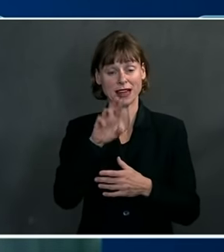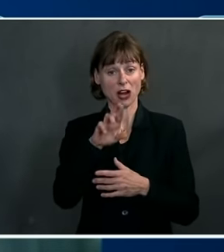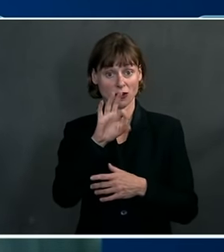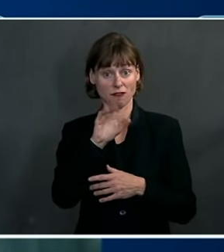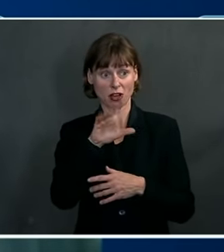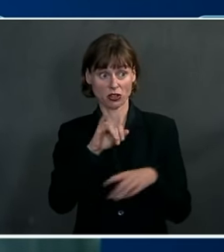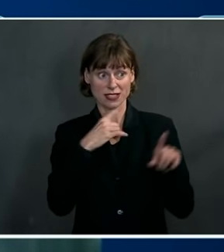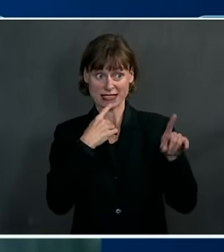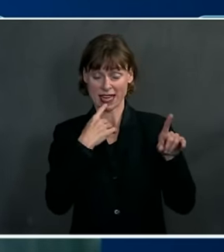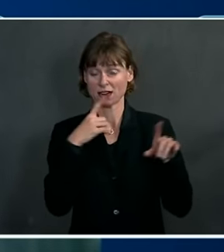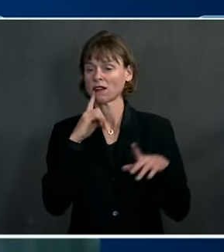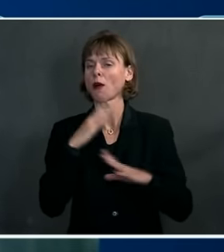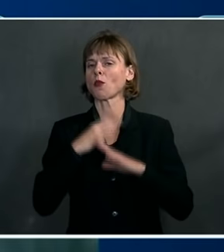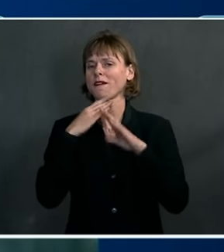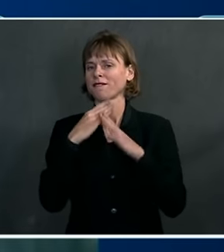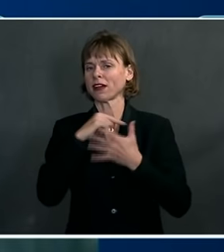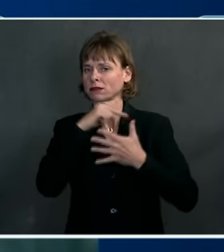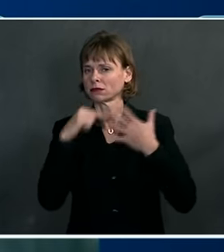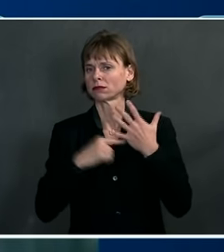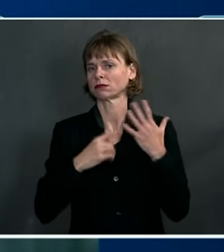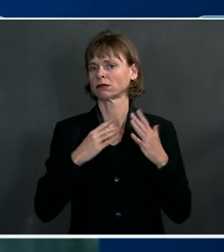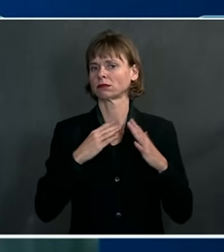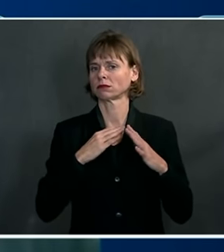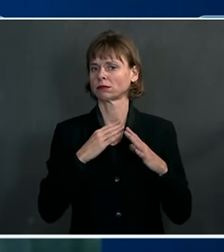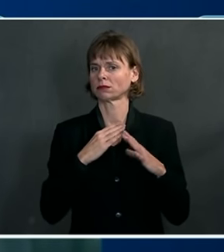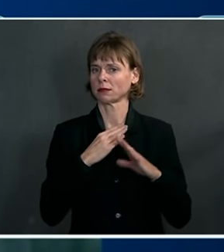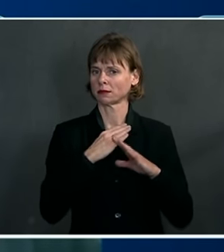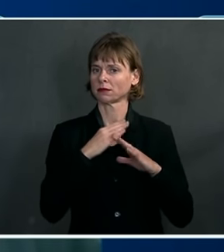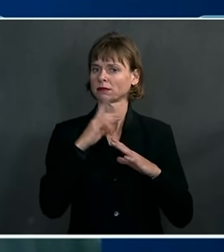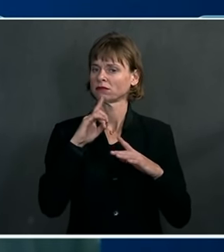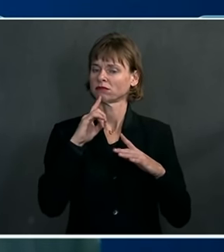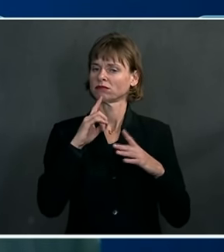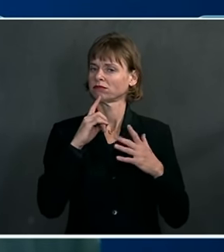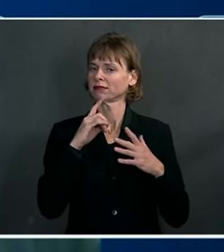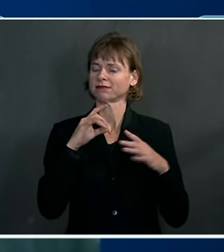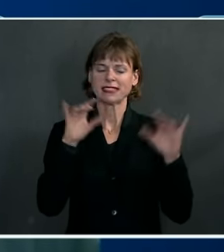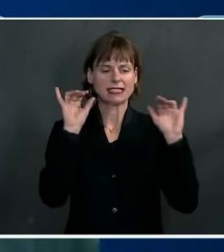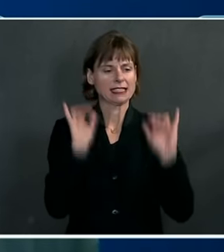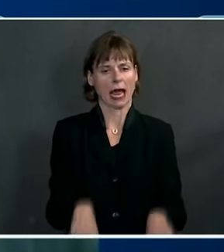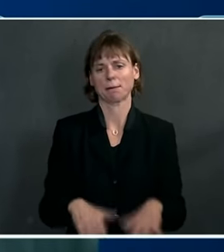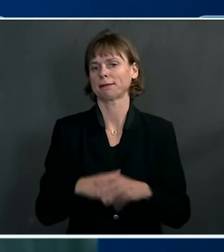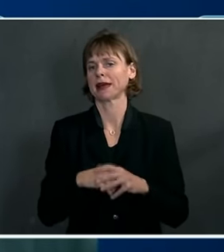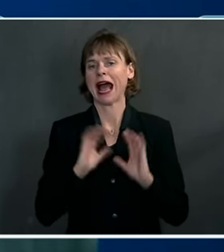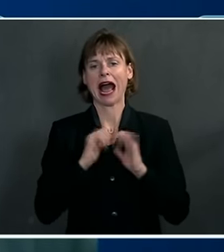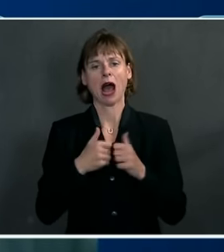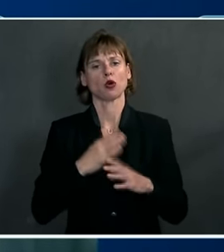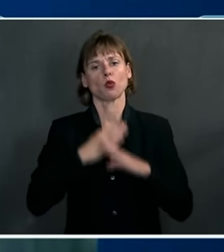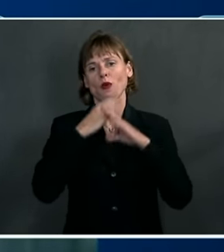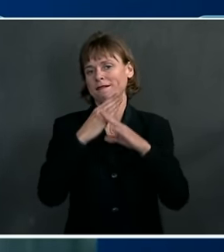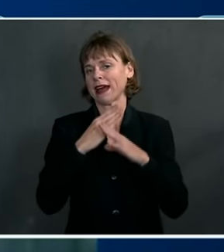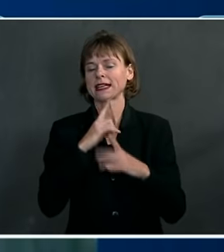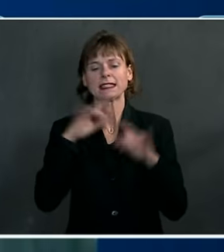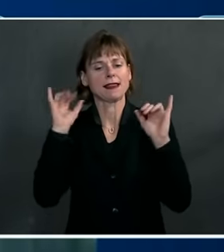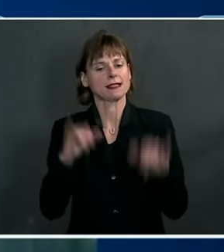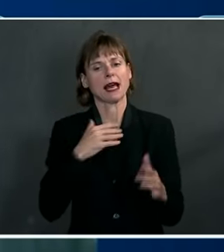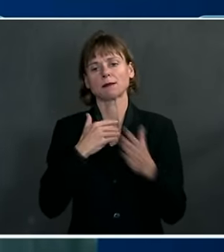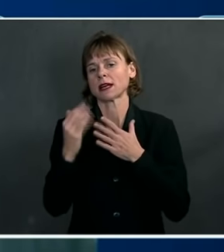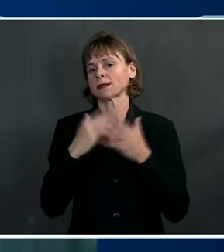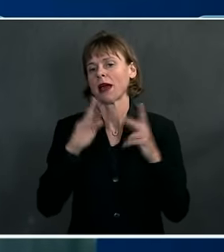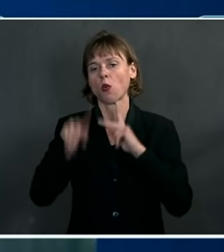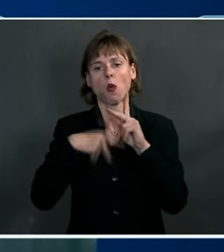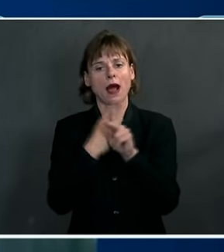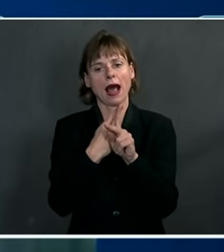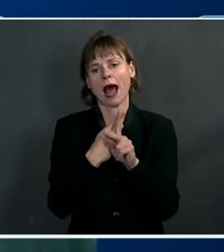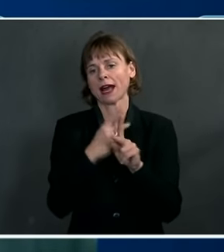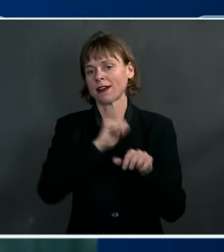prevention measures, the mitigation measures for variants are actually exactly the same, regardless of what variant you have. We have scaled